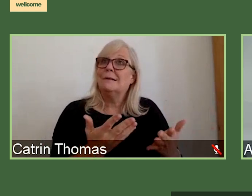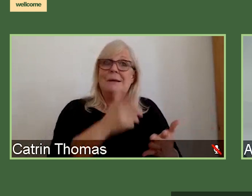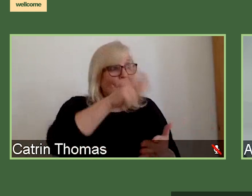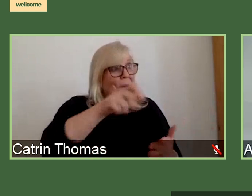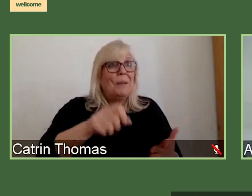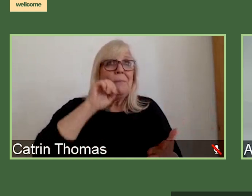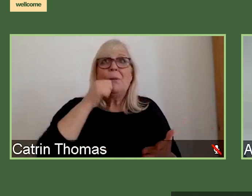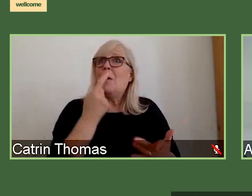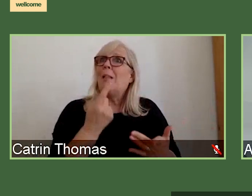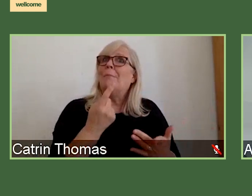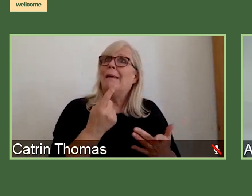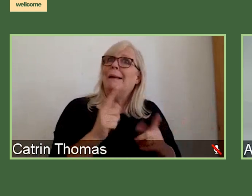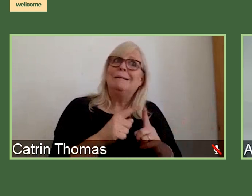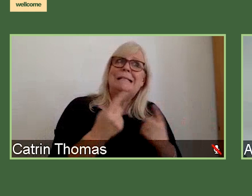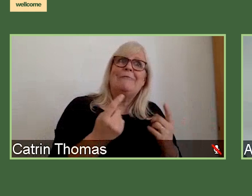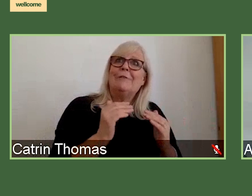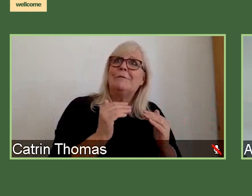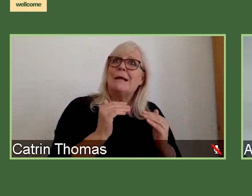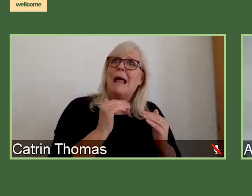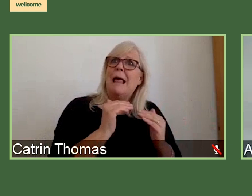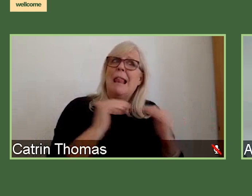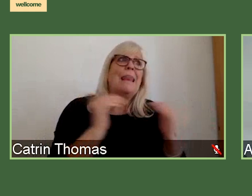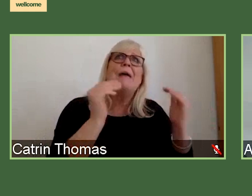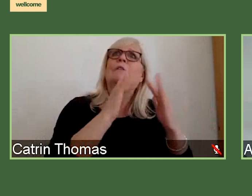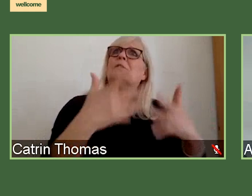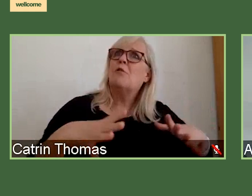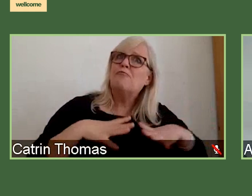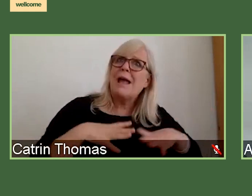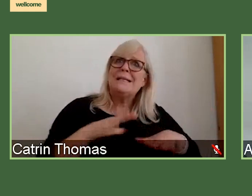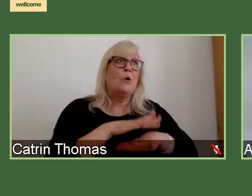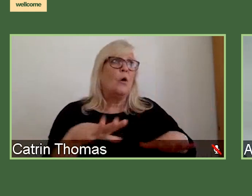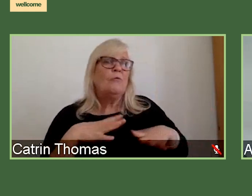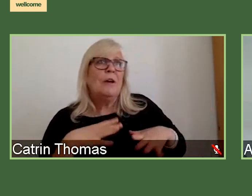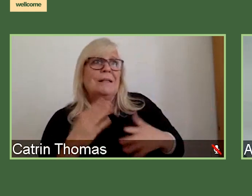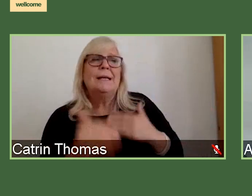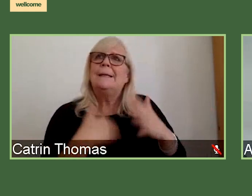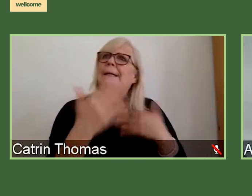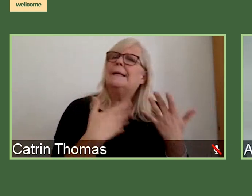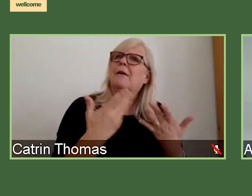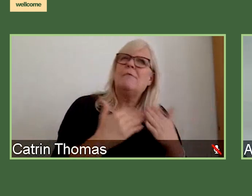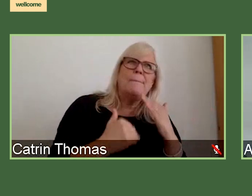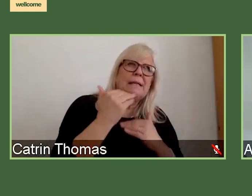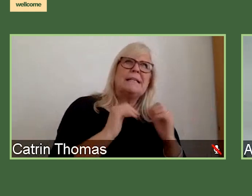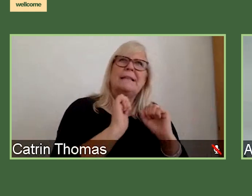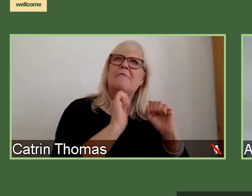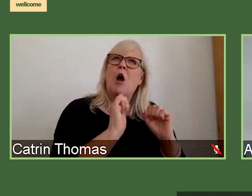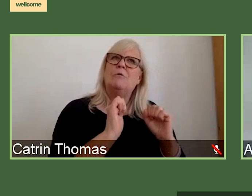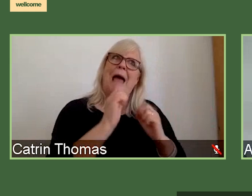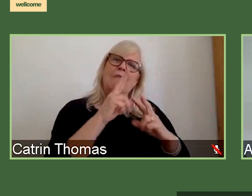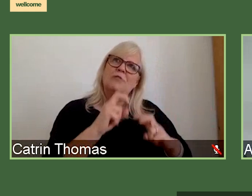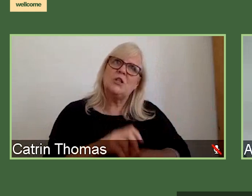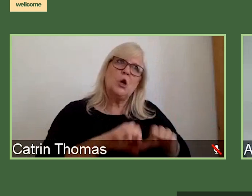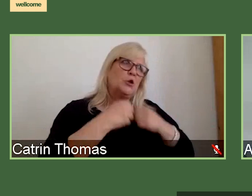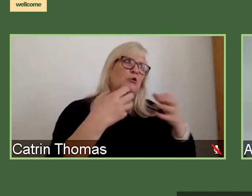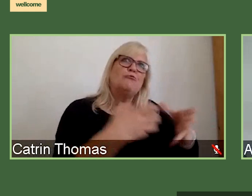readiness in their career, but for building towards their own lab or their own research group, if you will. So,